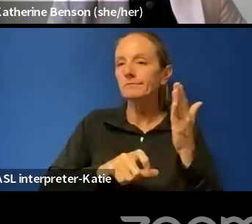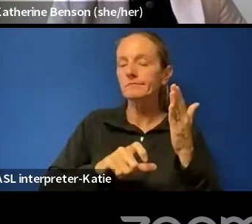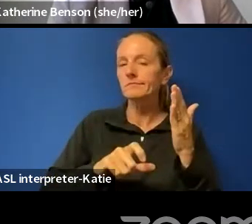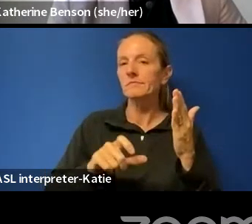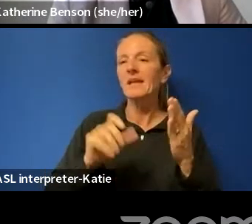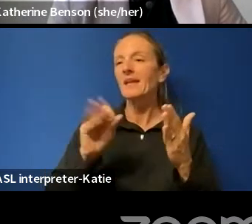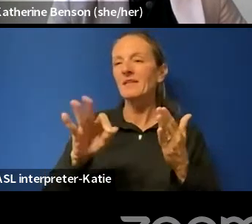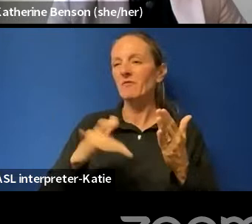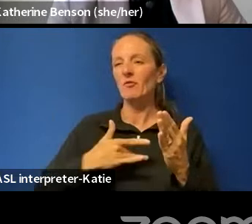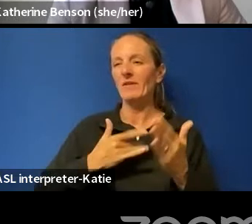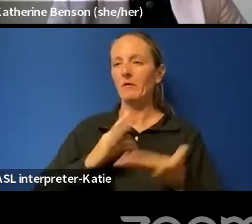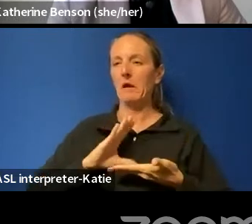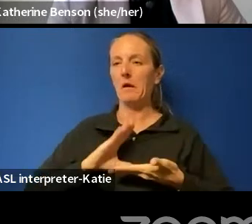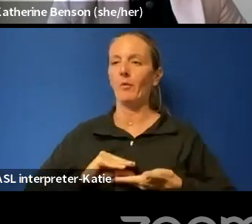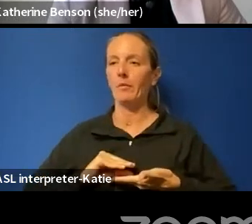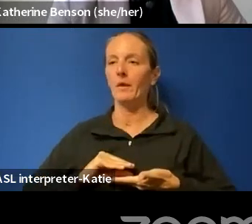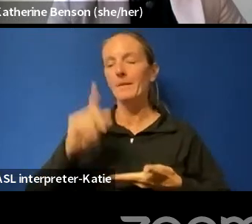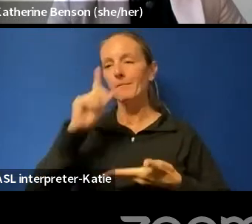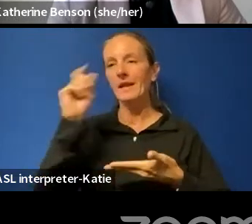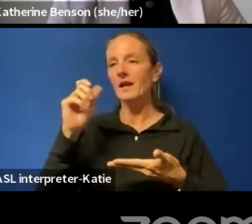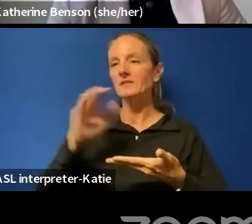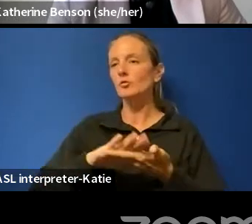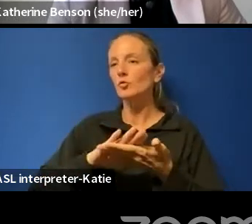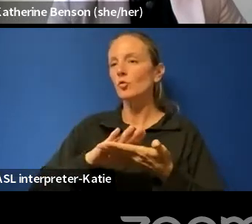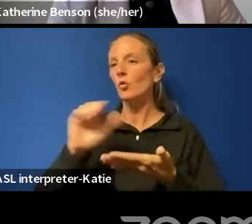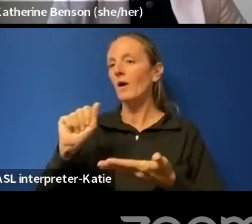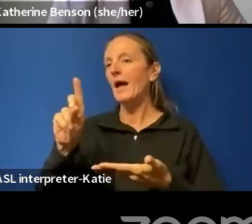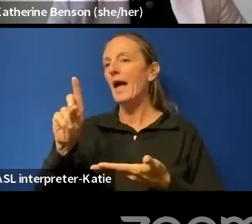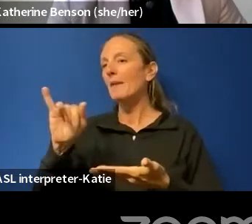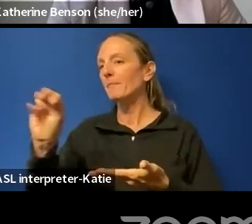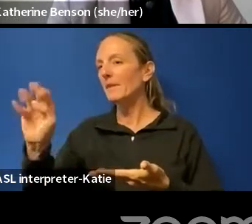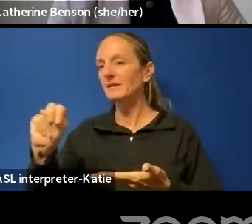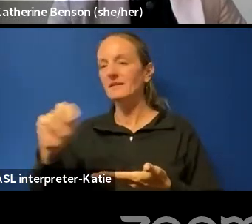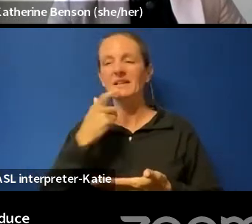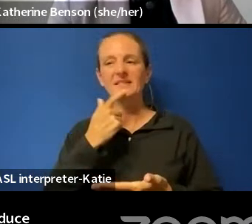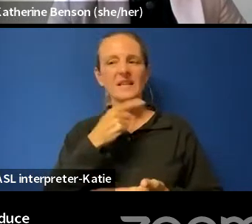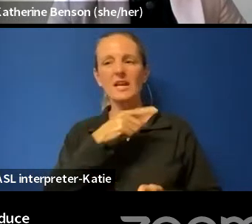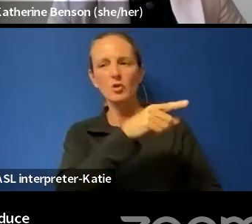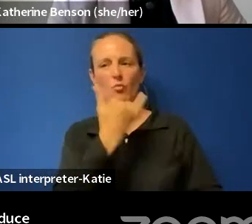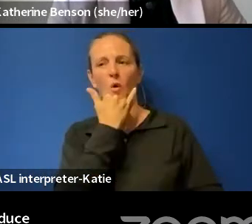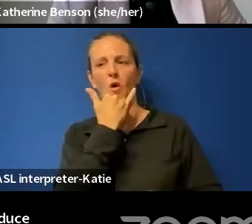confident because a school administrator is telling you like, hey, you're in the wrong here.